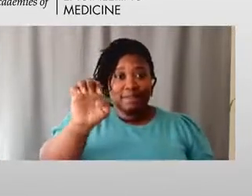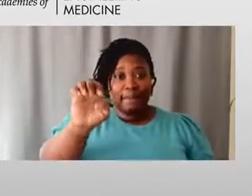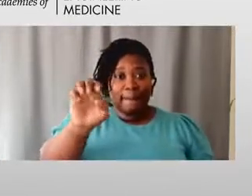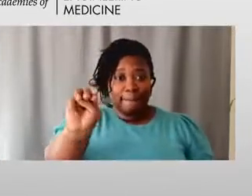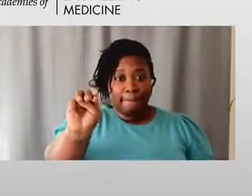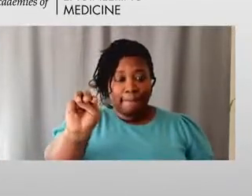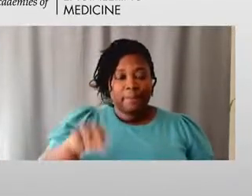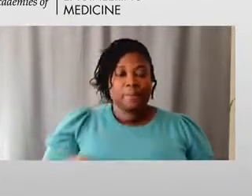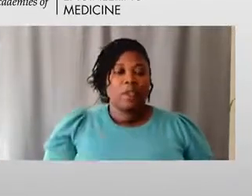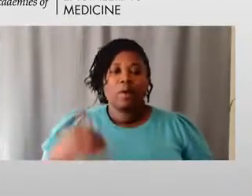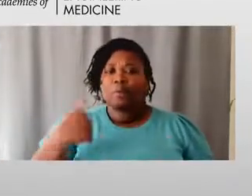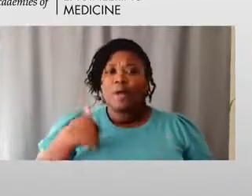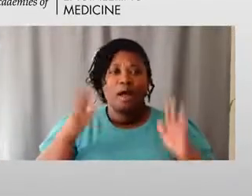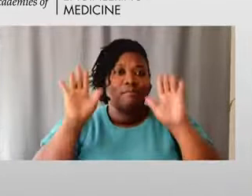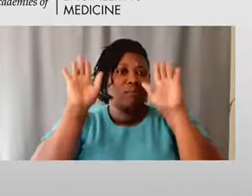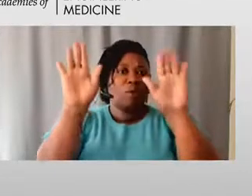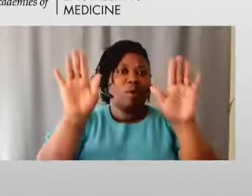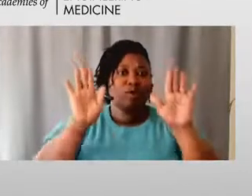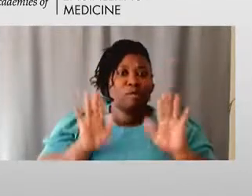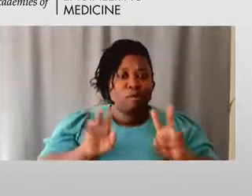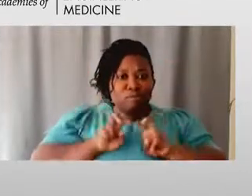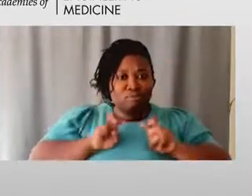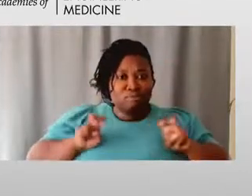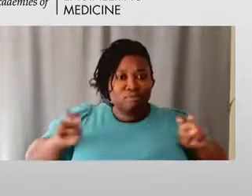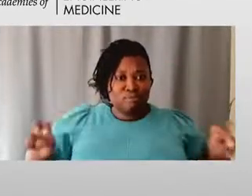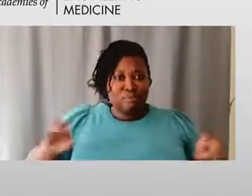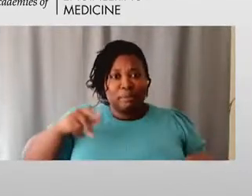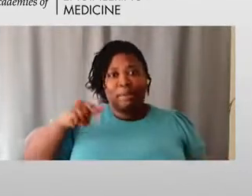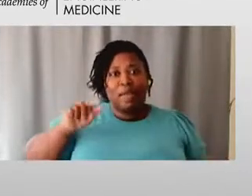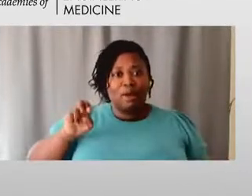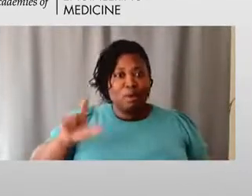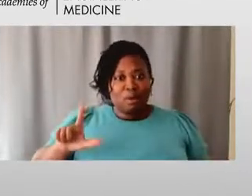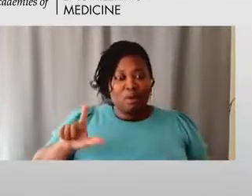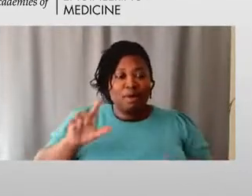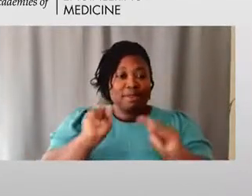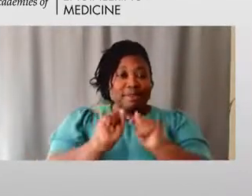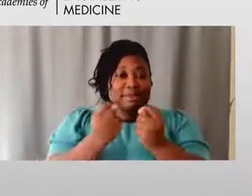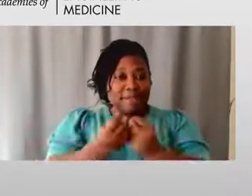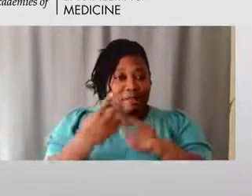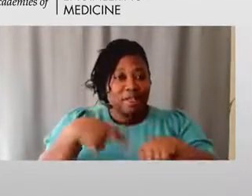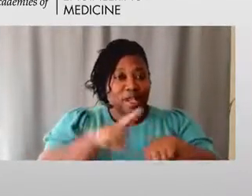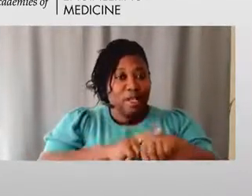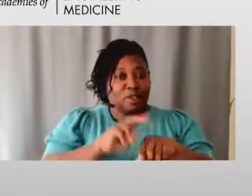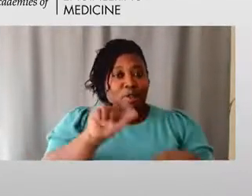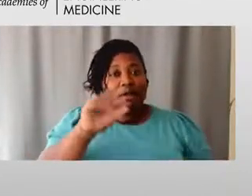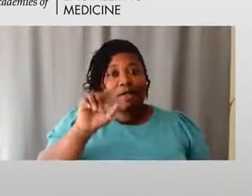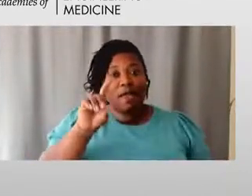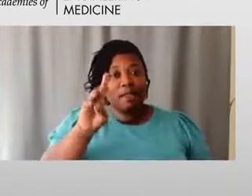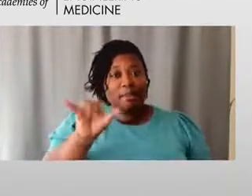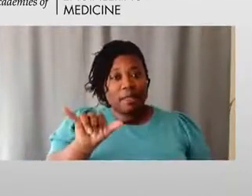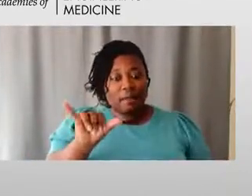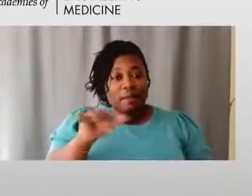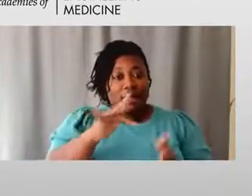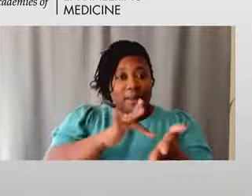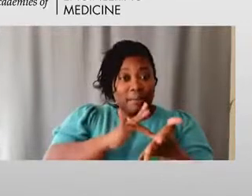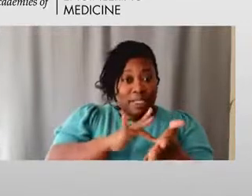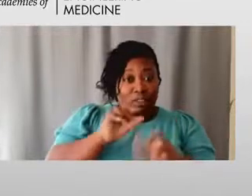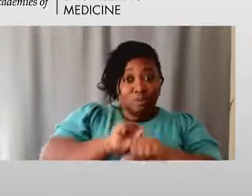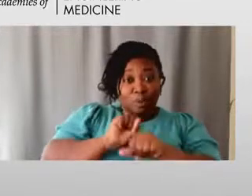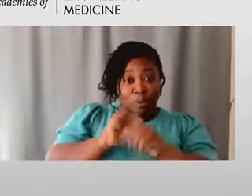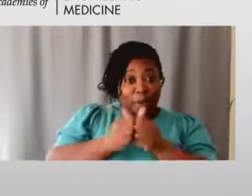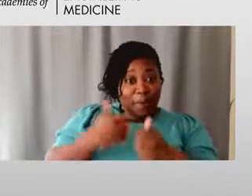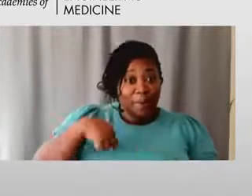We have a wonderful panel and a team from the National Academies of Science, Engineering and Medicine working with us.